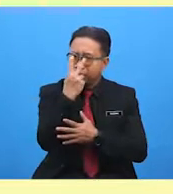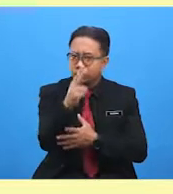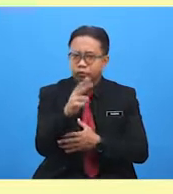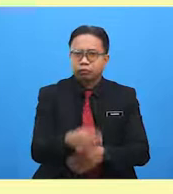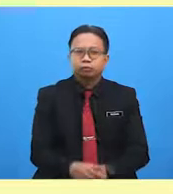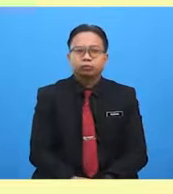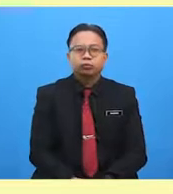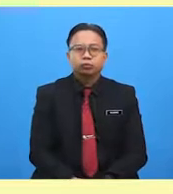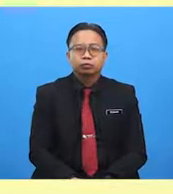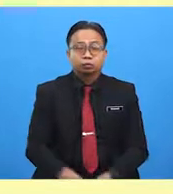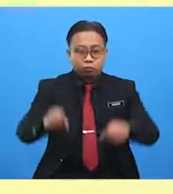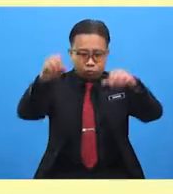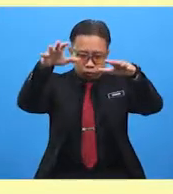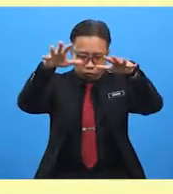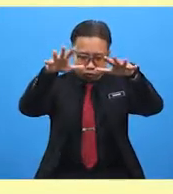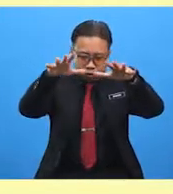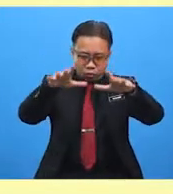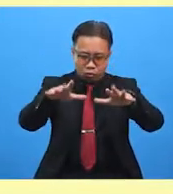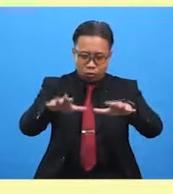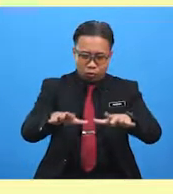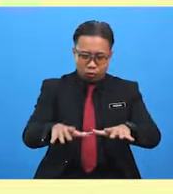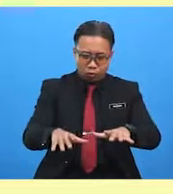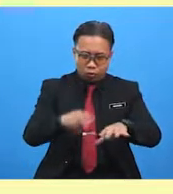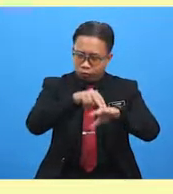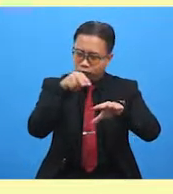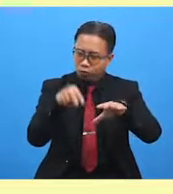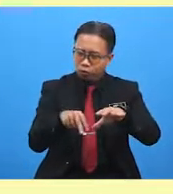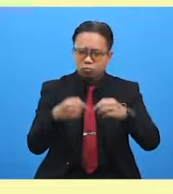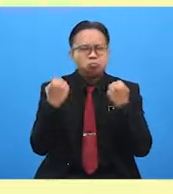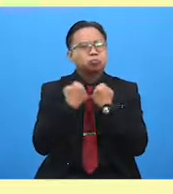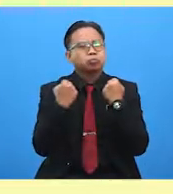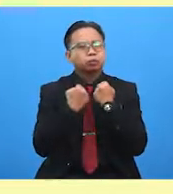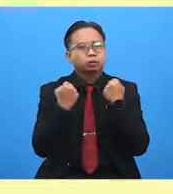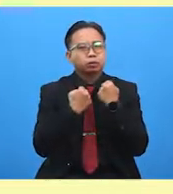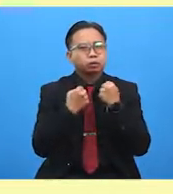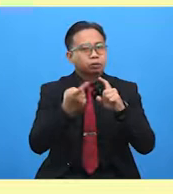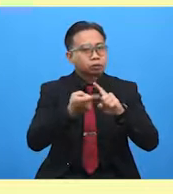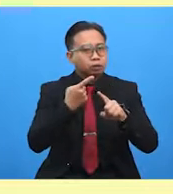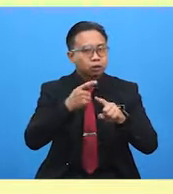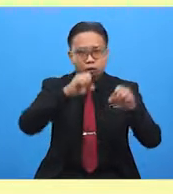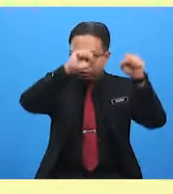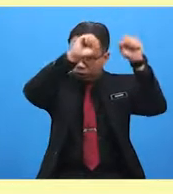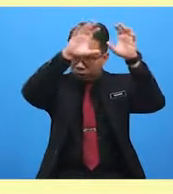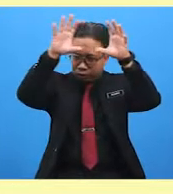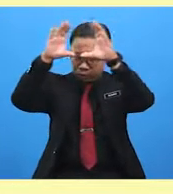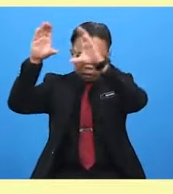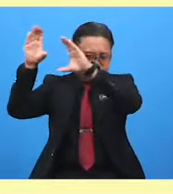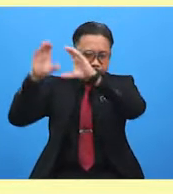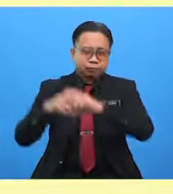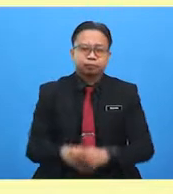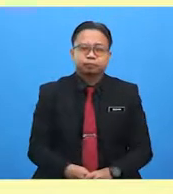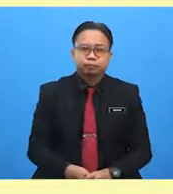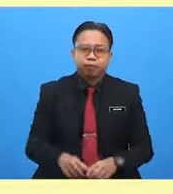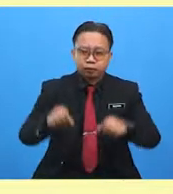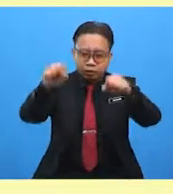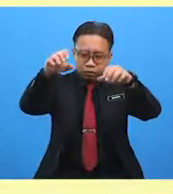do you see now?